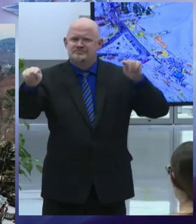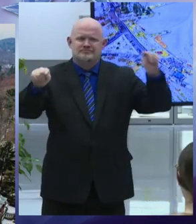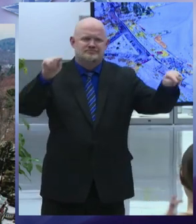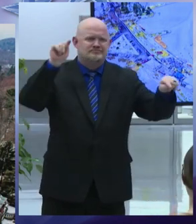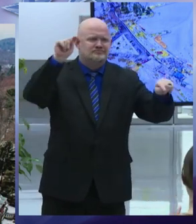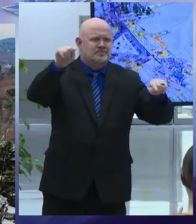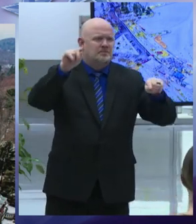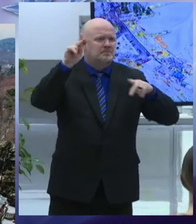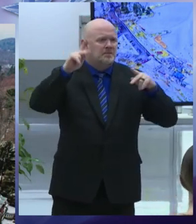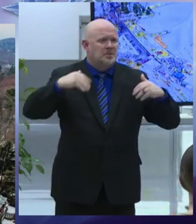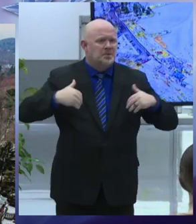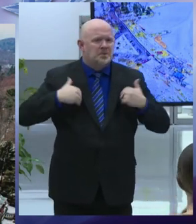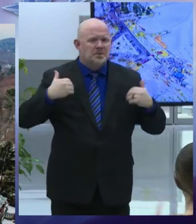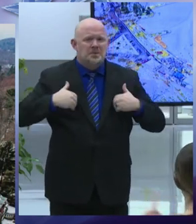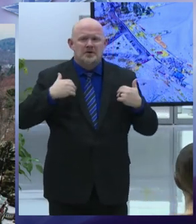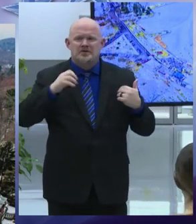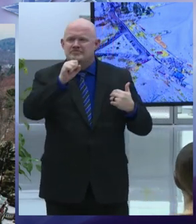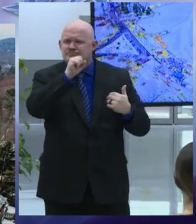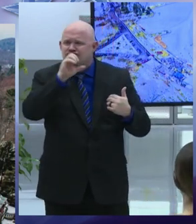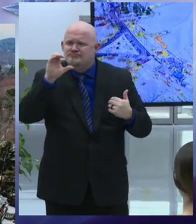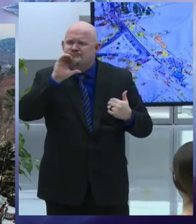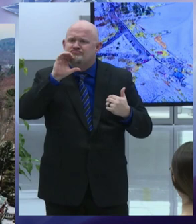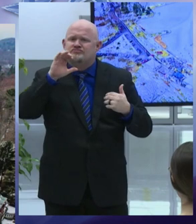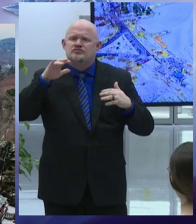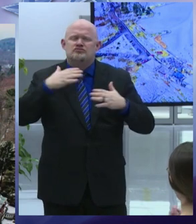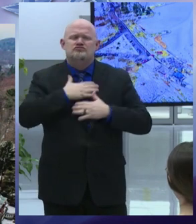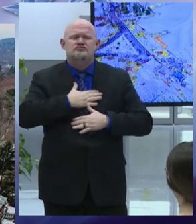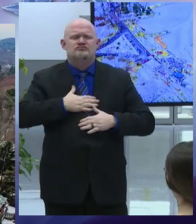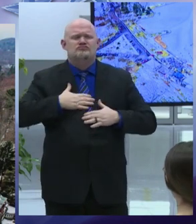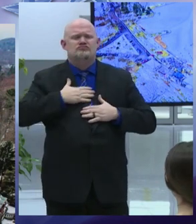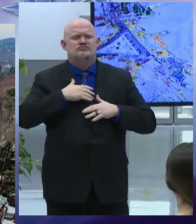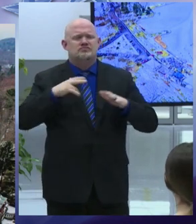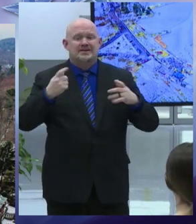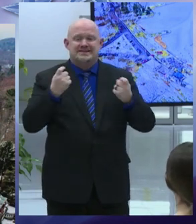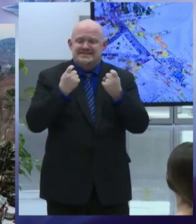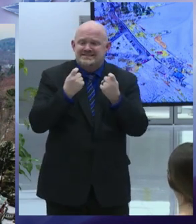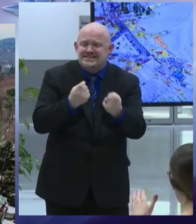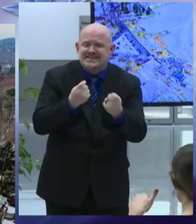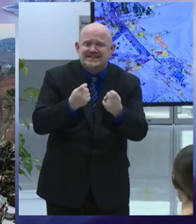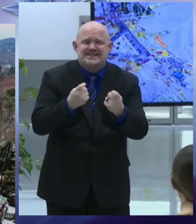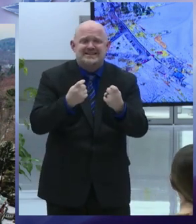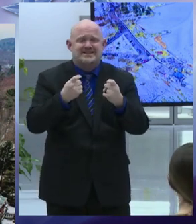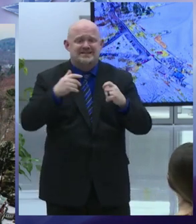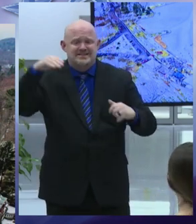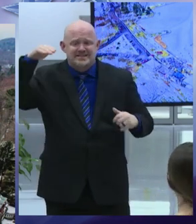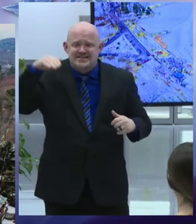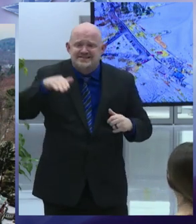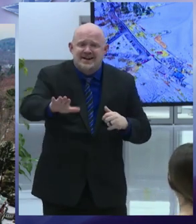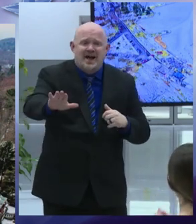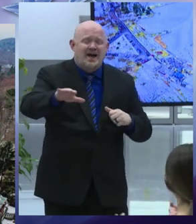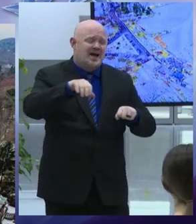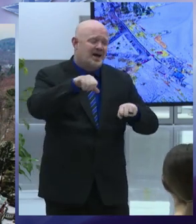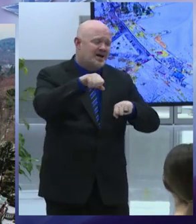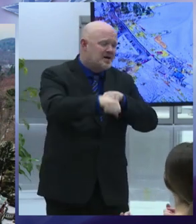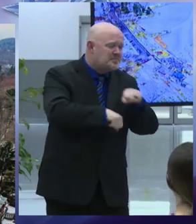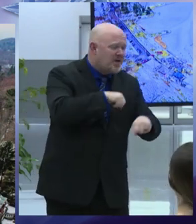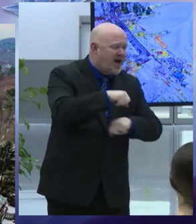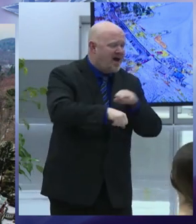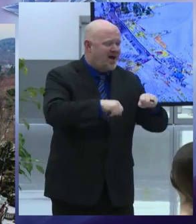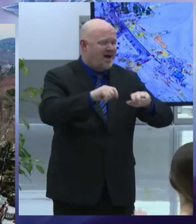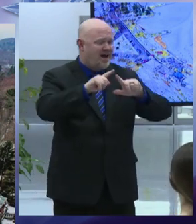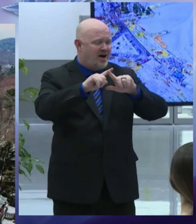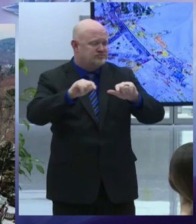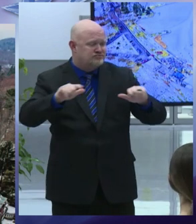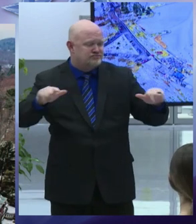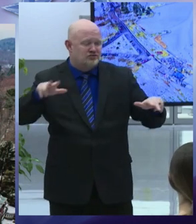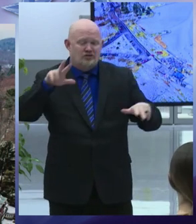we're expanding and improving winter offerings for skating sledding snowshoeing and cross-country skiing in just over a week the